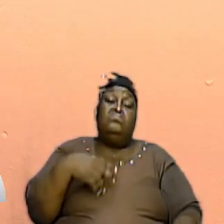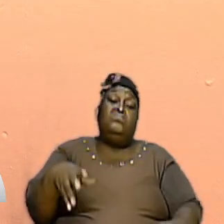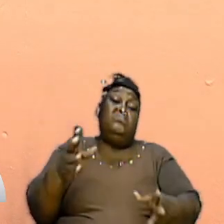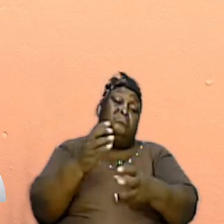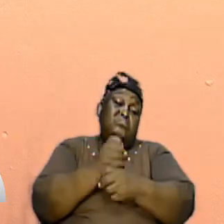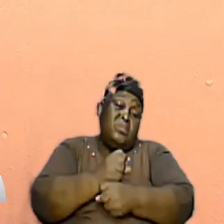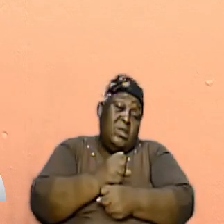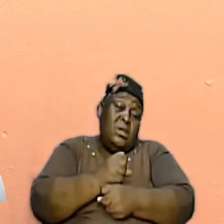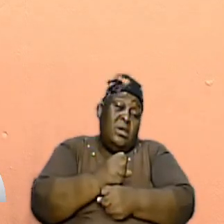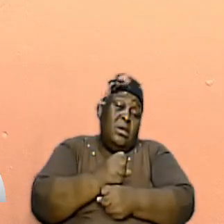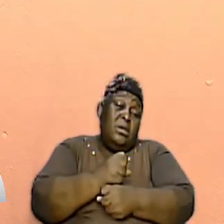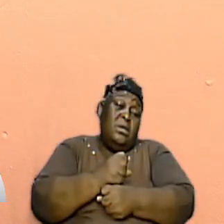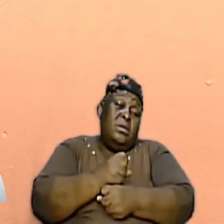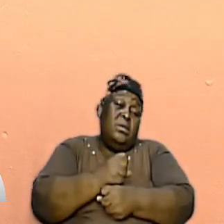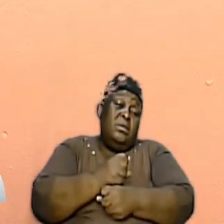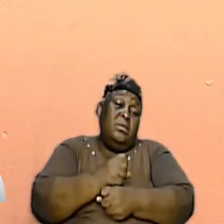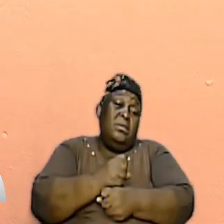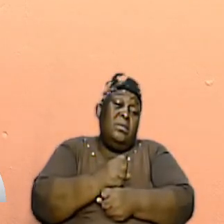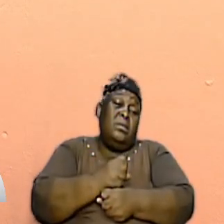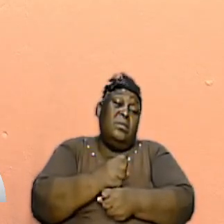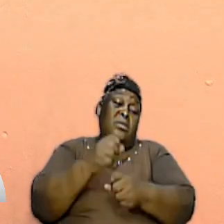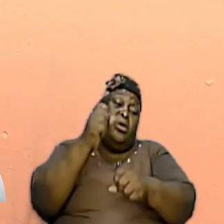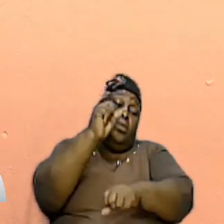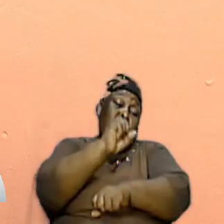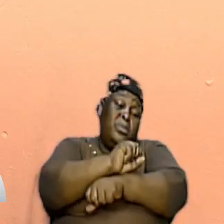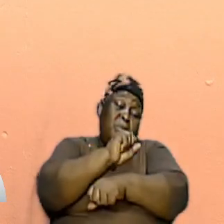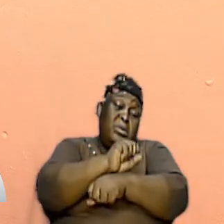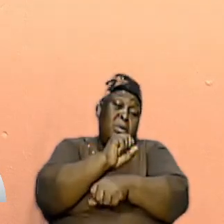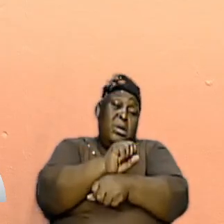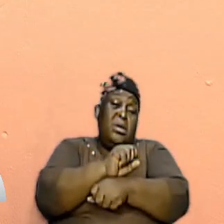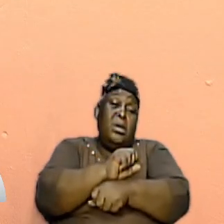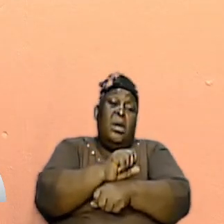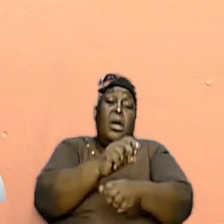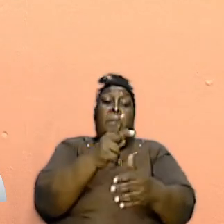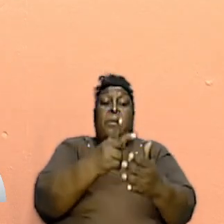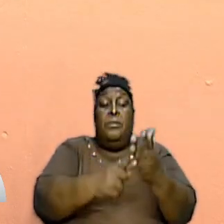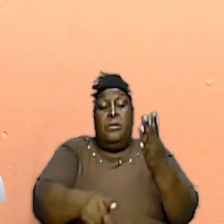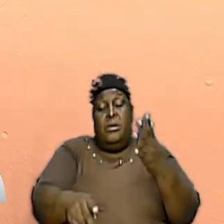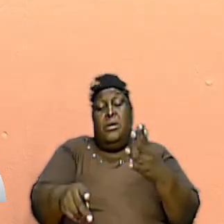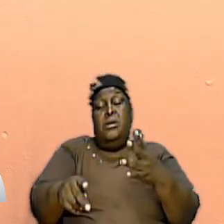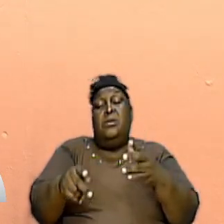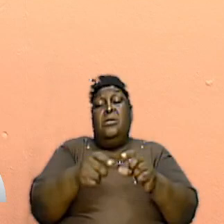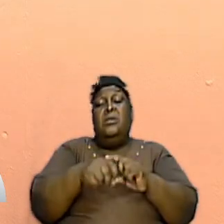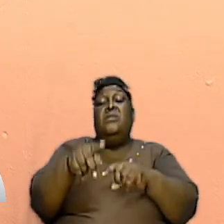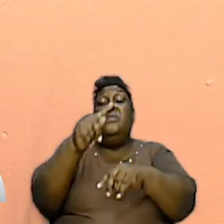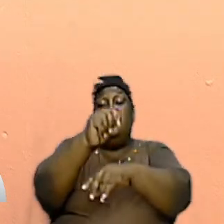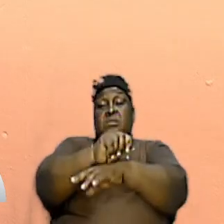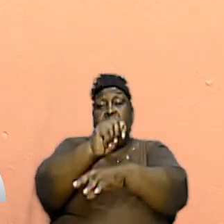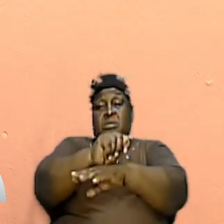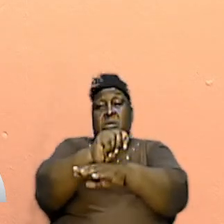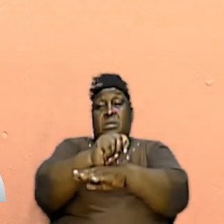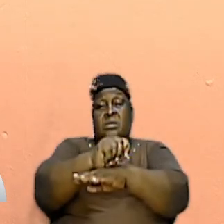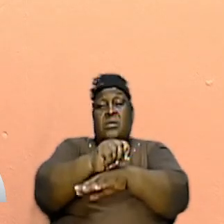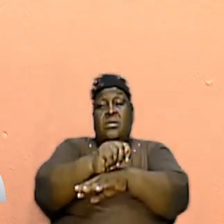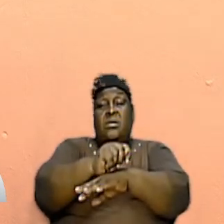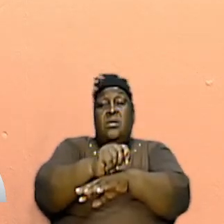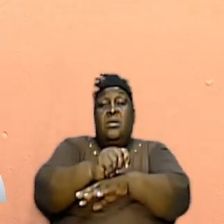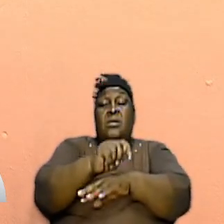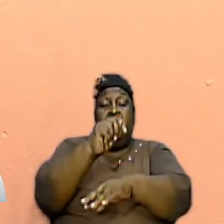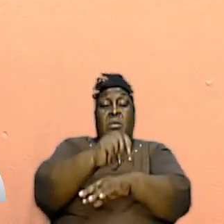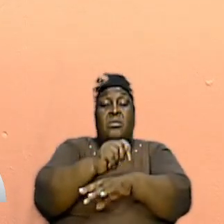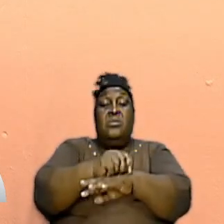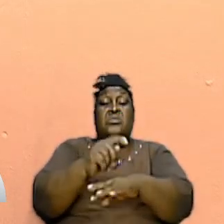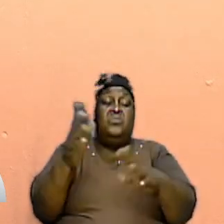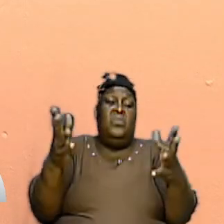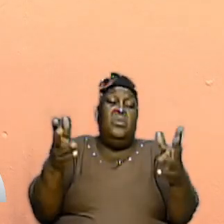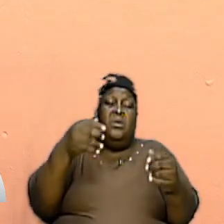function, with which they took their work, being a part of the tabernacle. The tabernacle is what